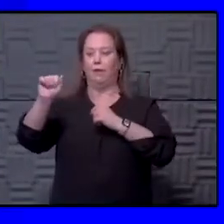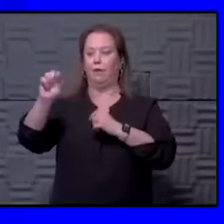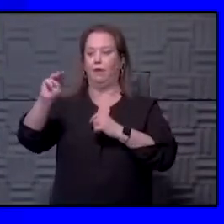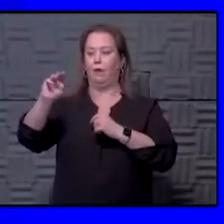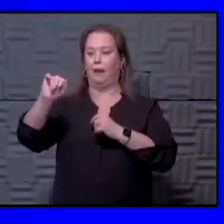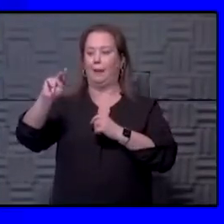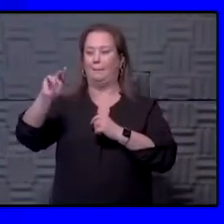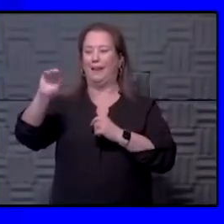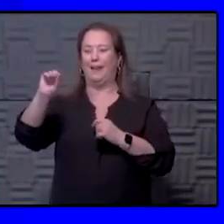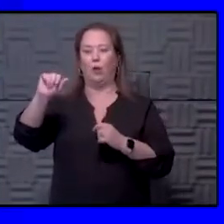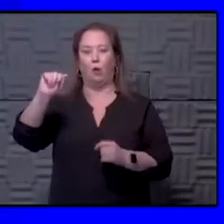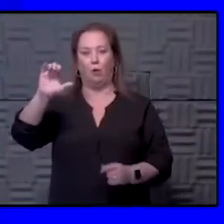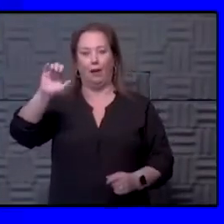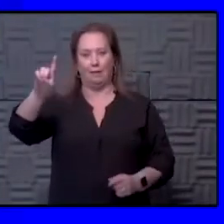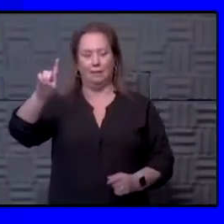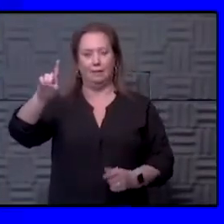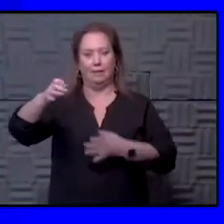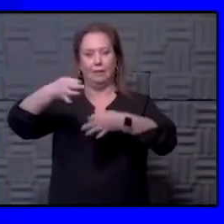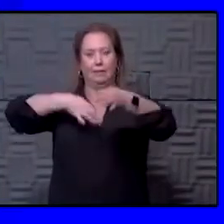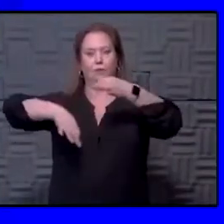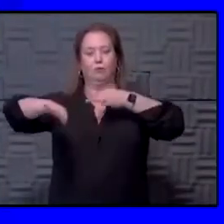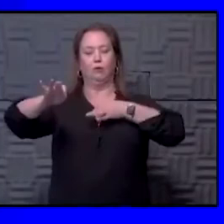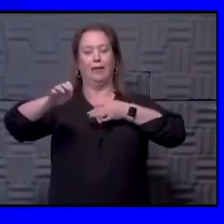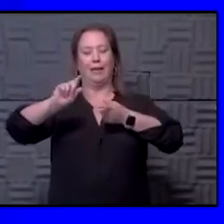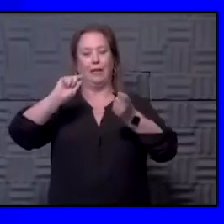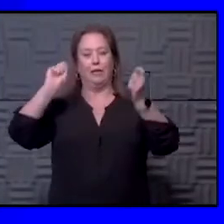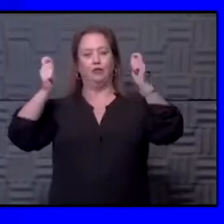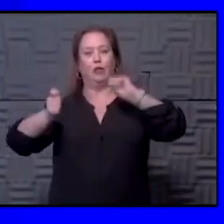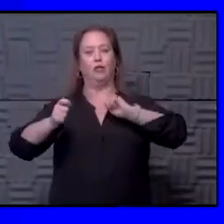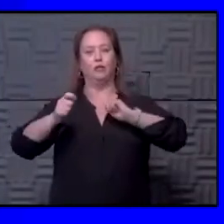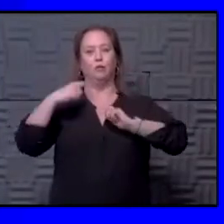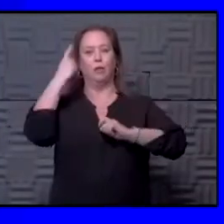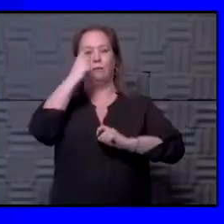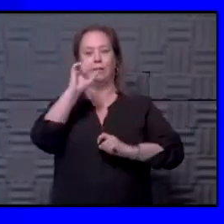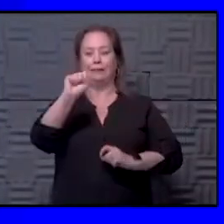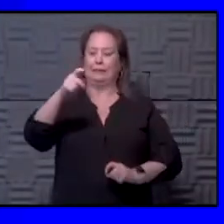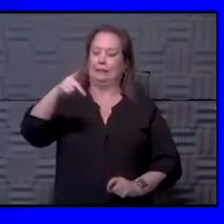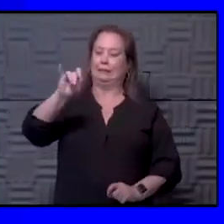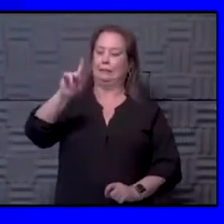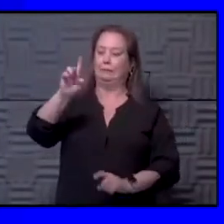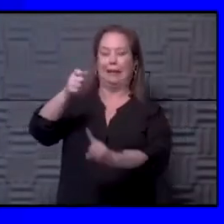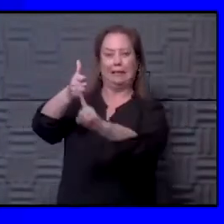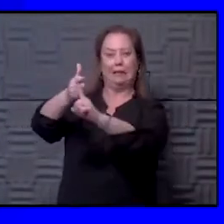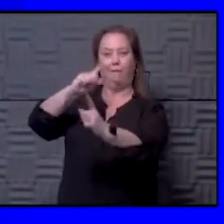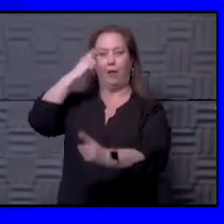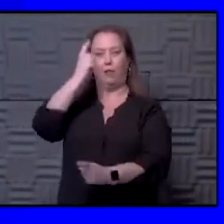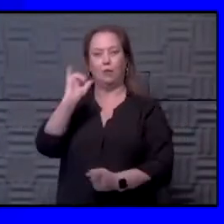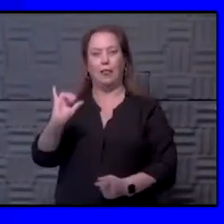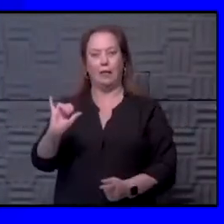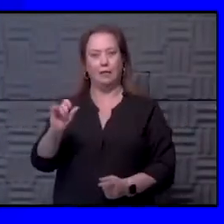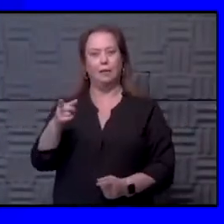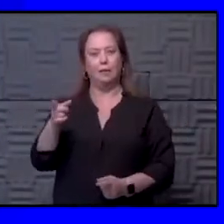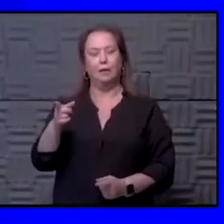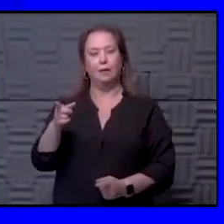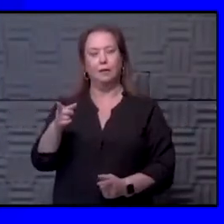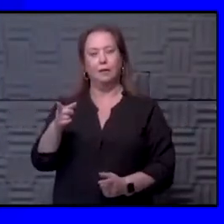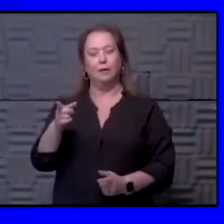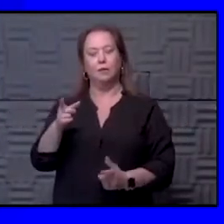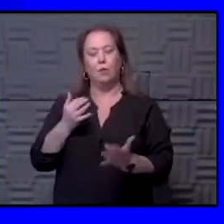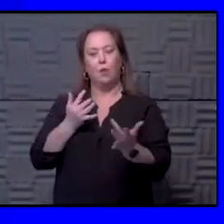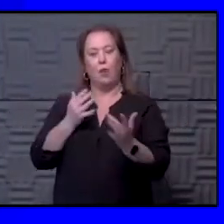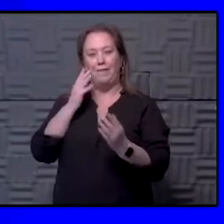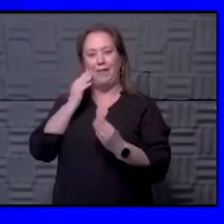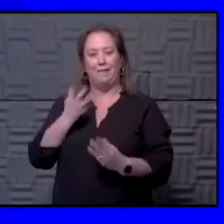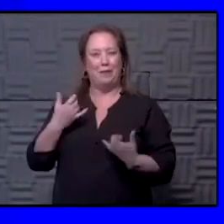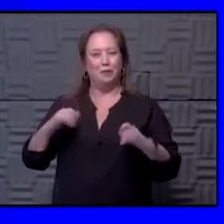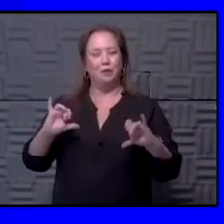substitution in that range that I talked about that just changes the way the spike looks. Um, so, uh, we are kind of waiting for all of that